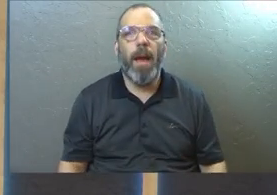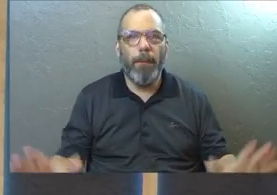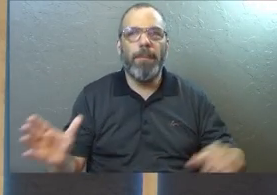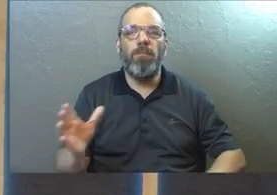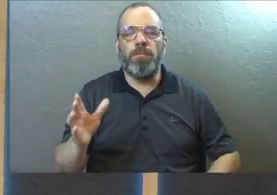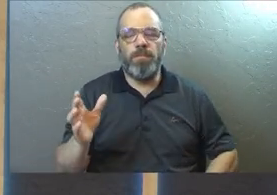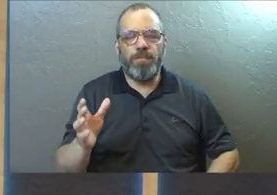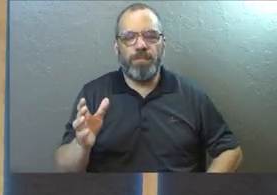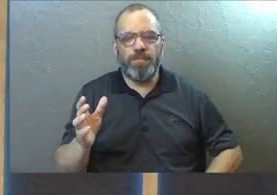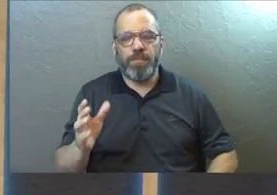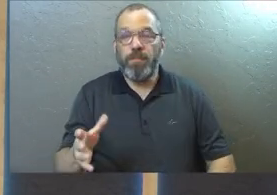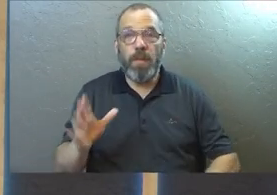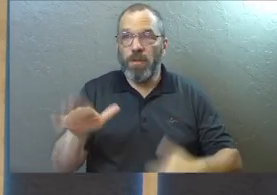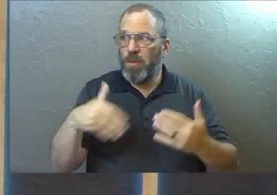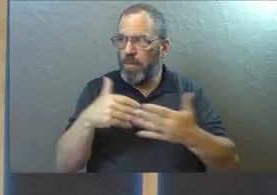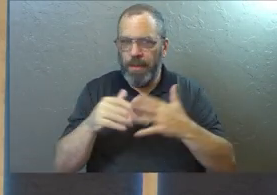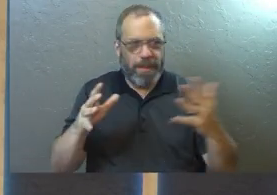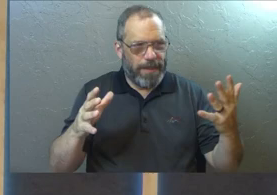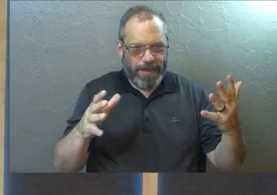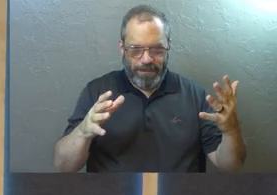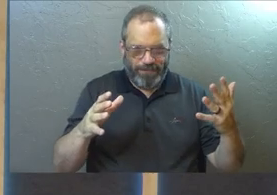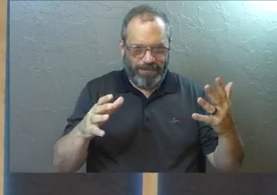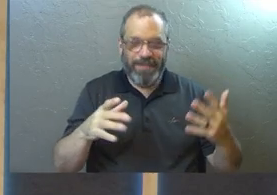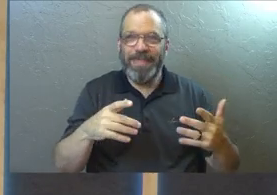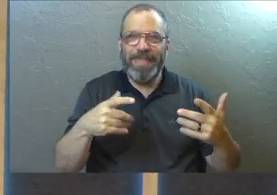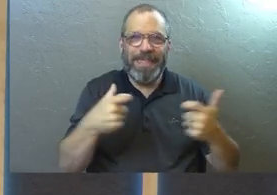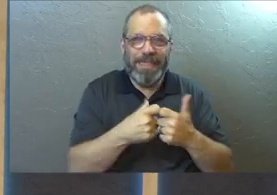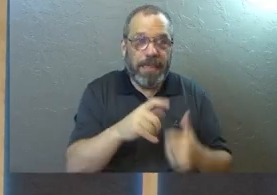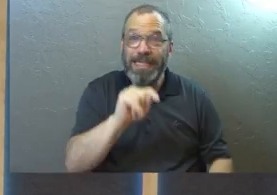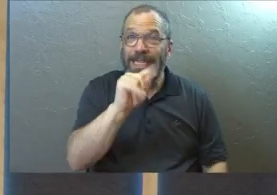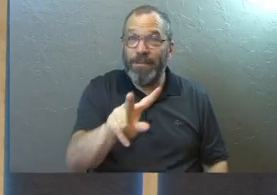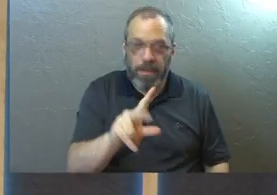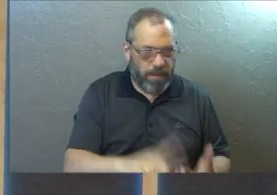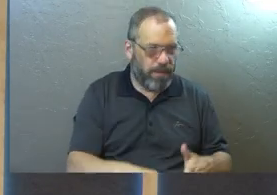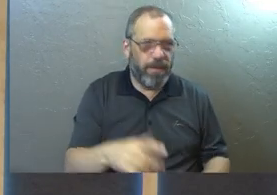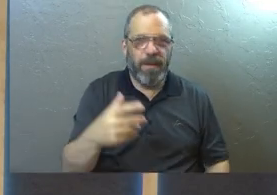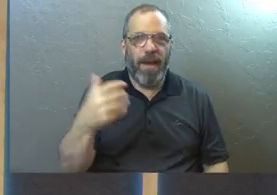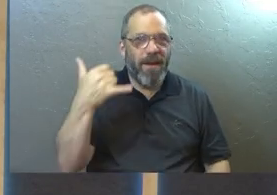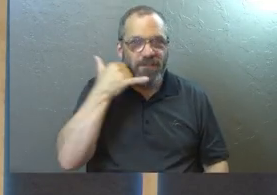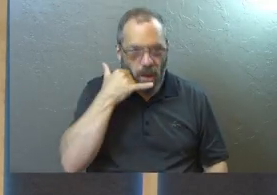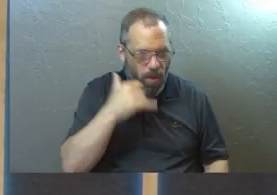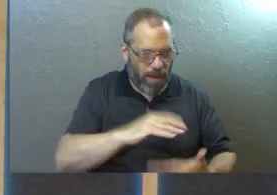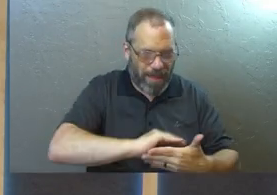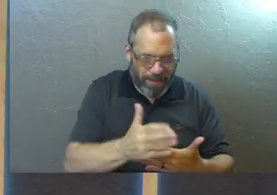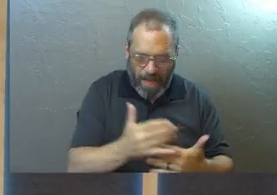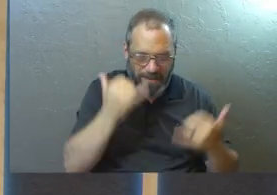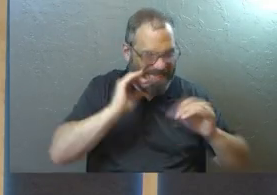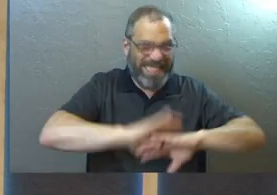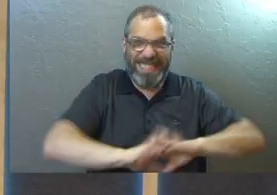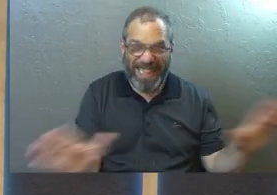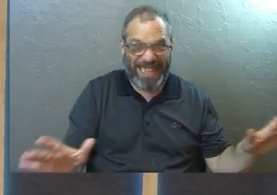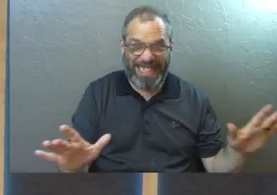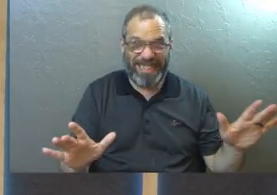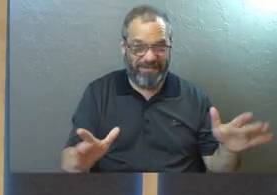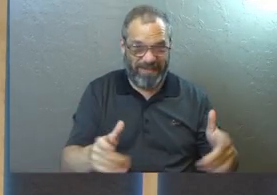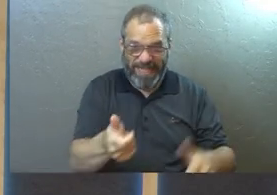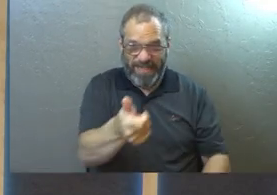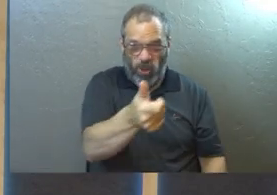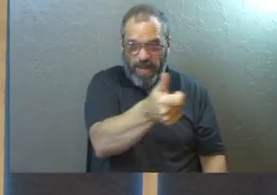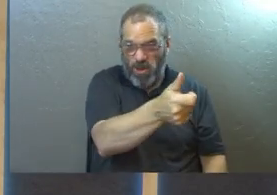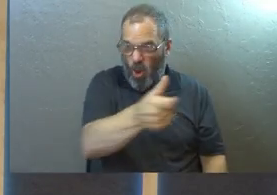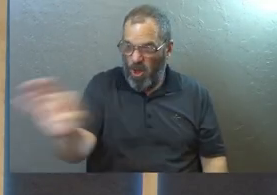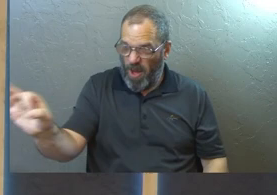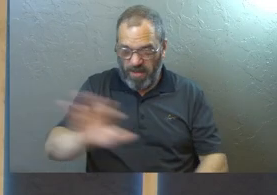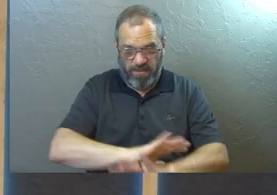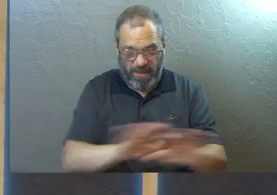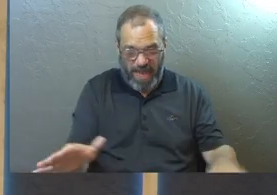But I went there and shut off all the electronics, no TV, no laptop, no phone, no nothing. It was just me.